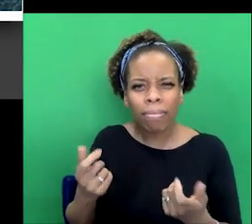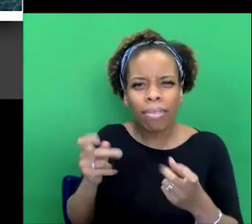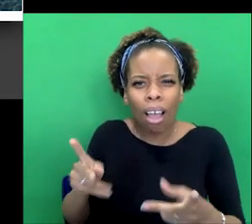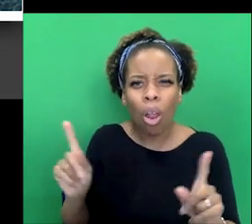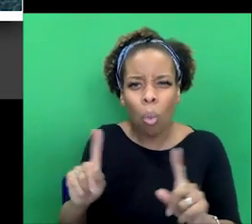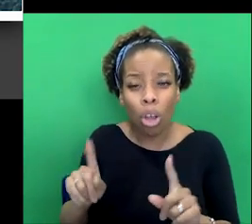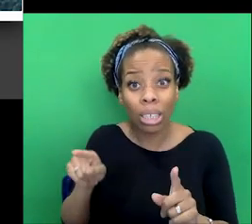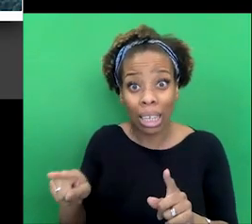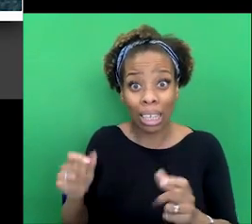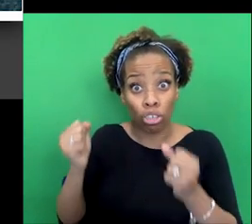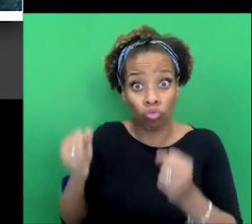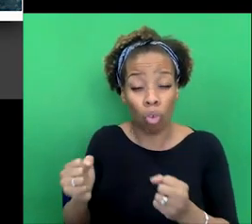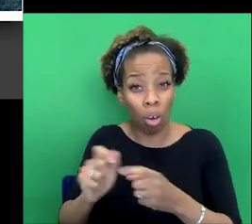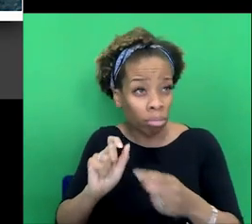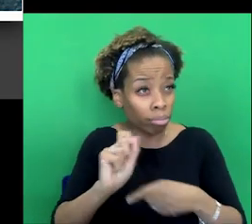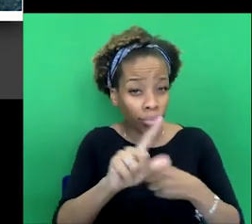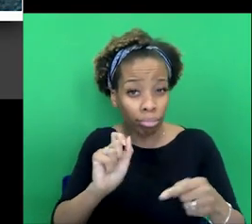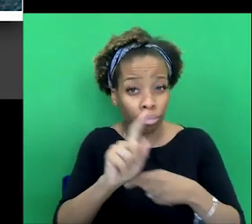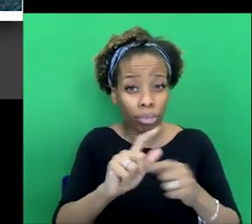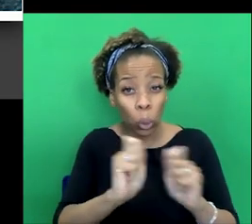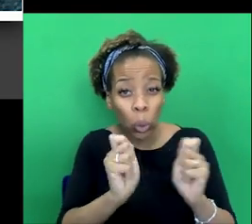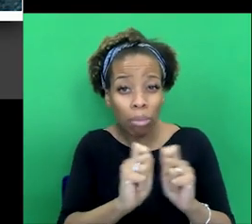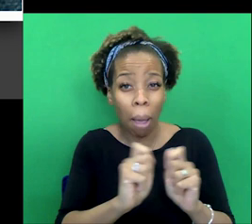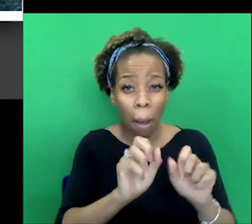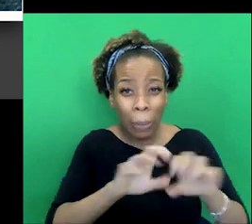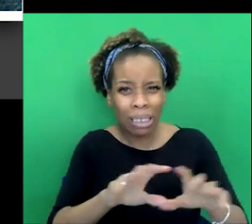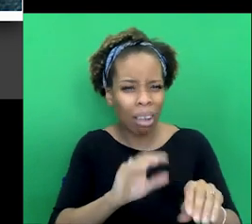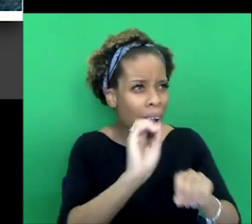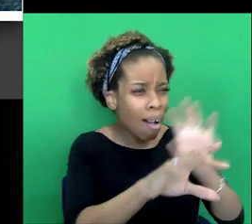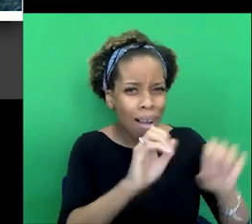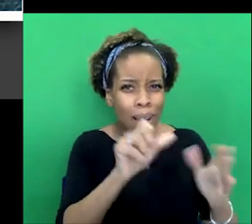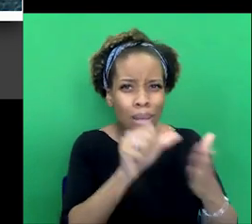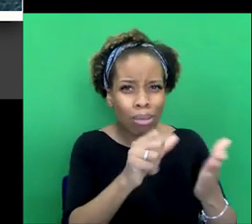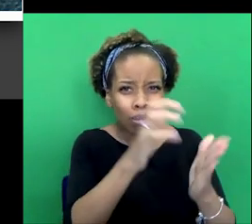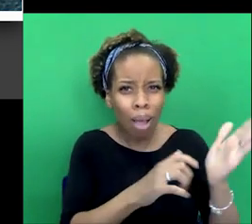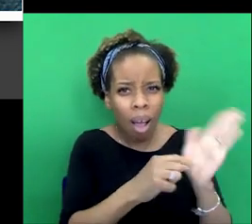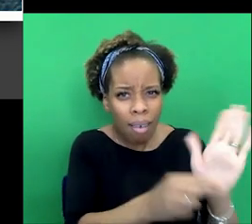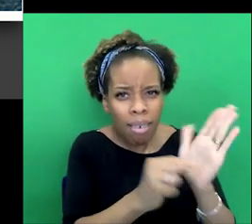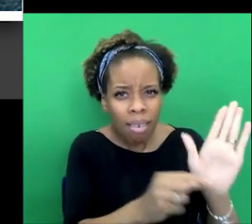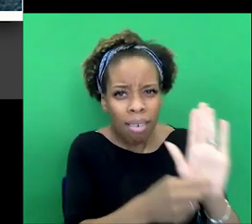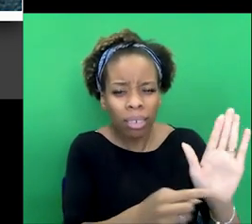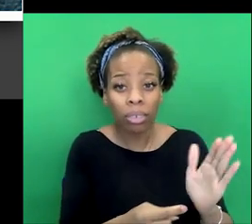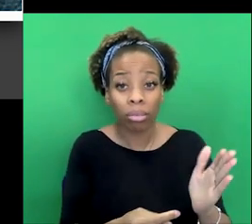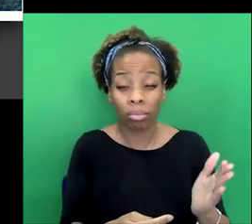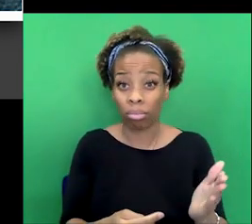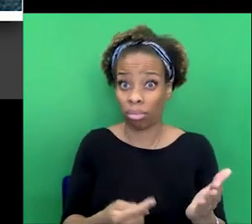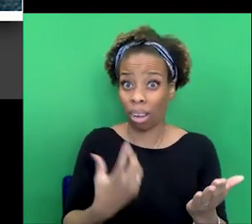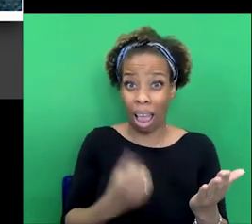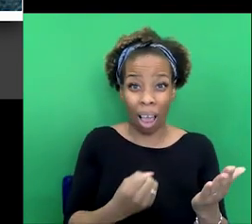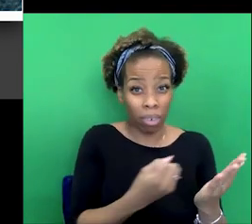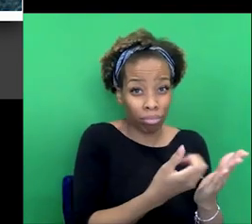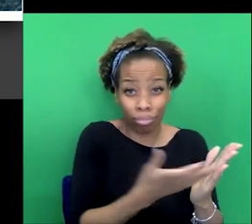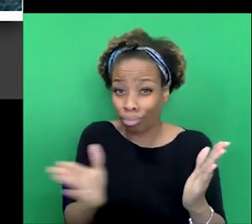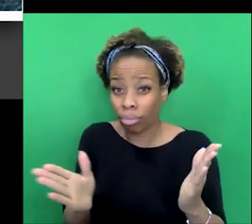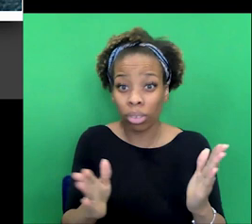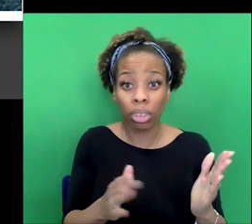letters to the press are a rather chunky part of his collected works, aren't they? You can go through that and find, find stuff on everything from